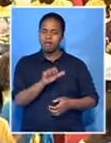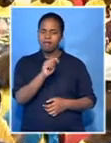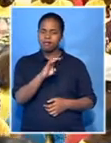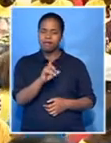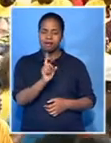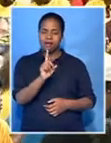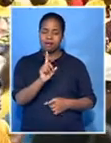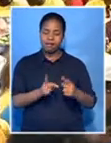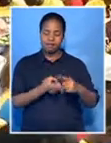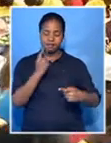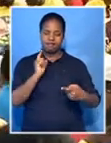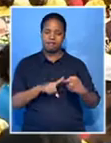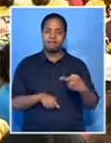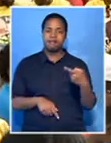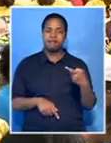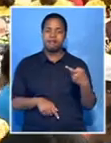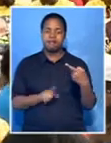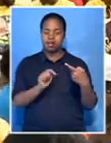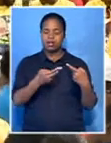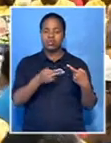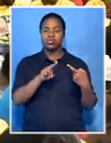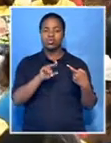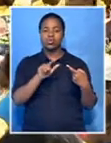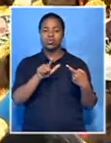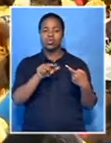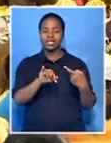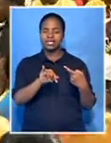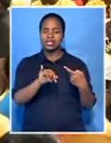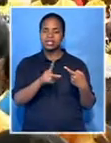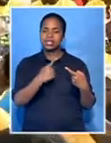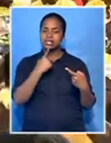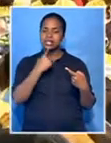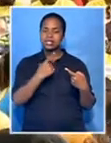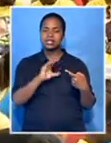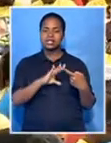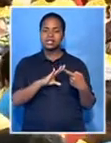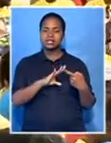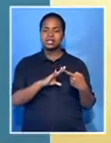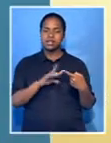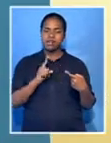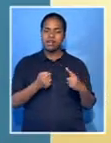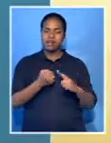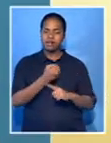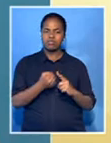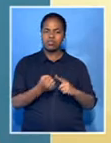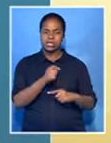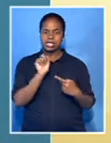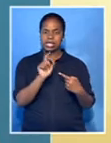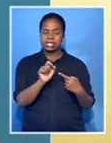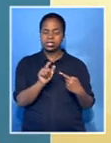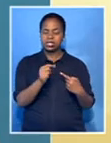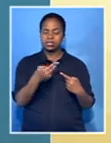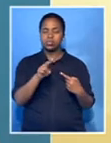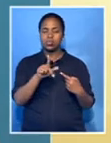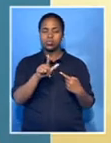by the public protectors' reported comments that equated their voters to abused spouses. She allegedly